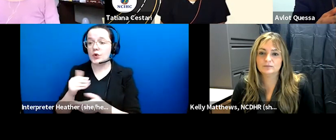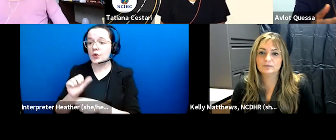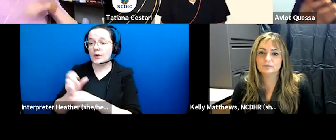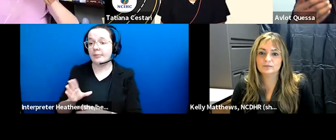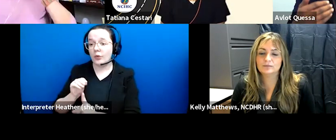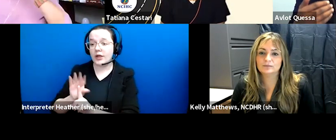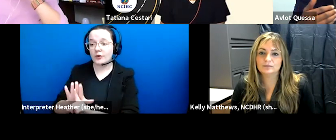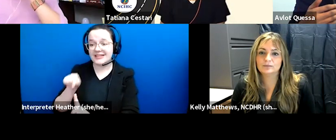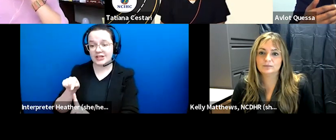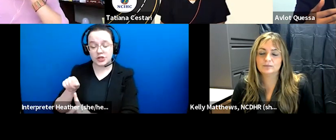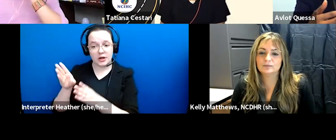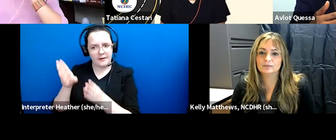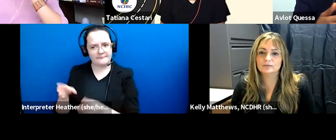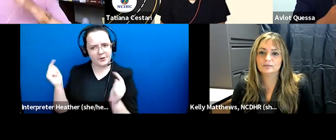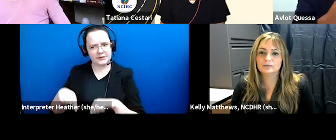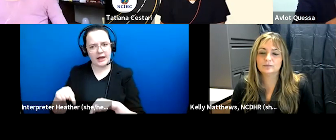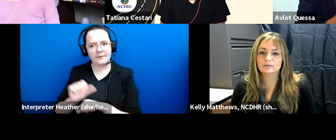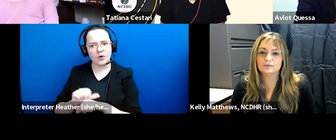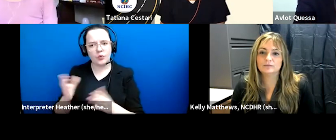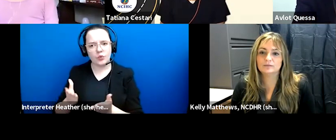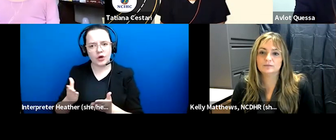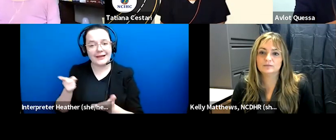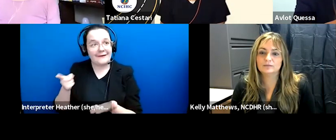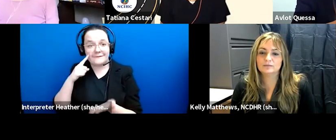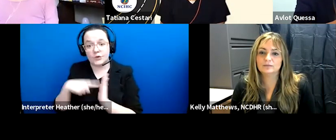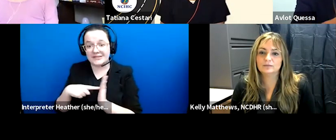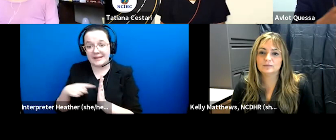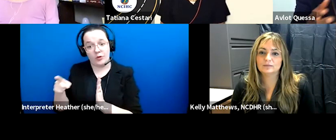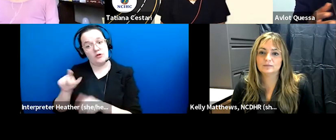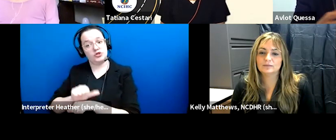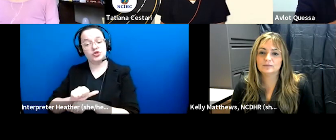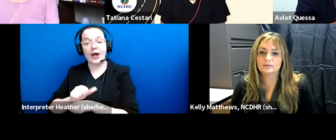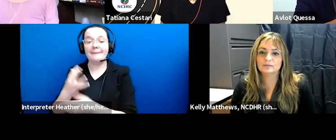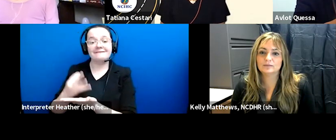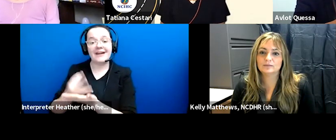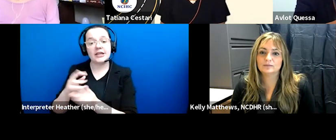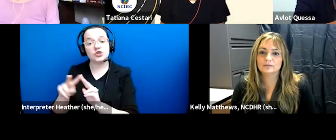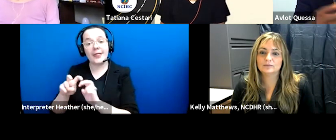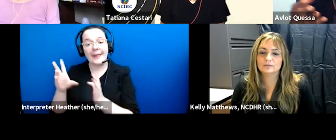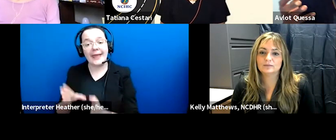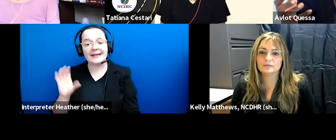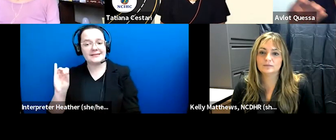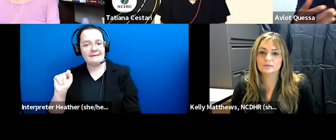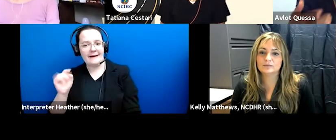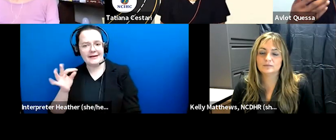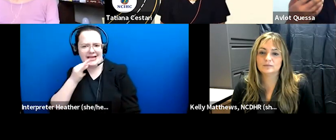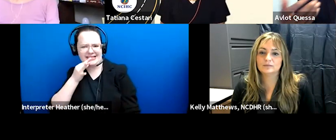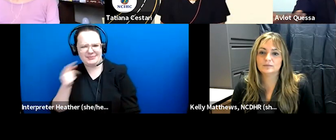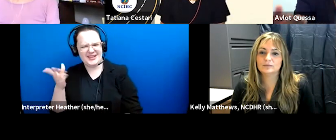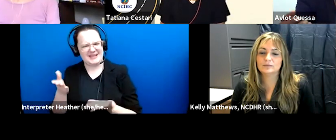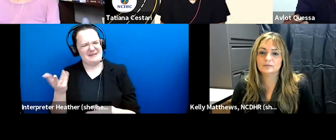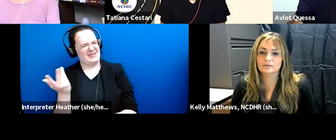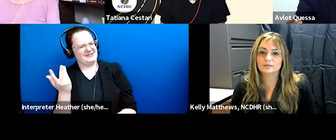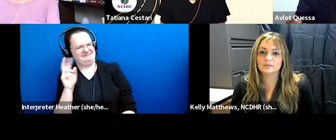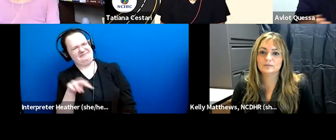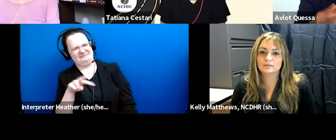who's who's coming to work here as as a financial analyst or as an it expert may wonder why do i need to